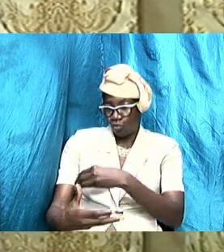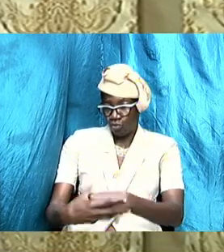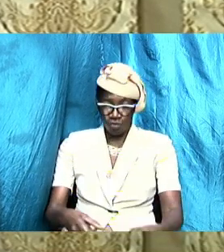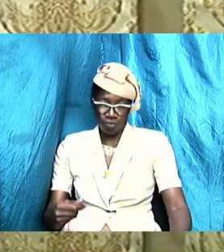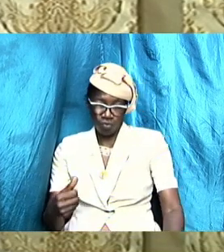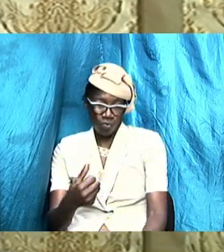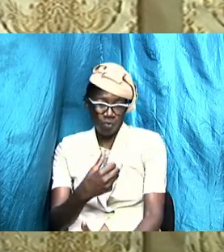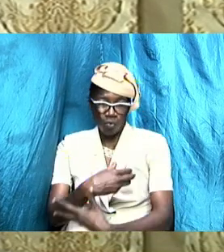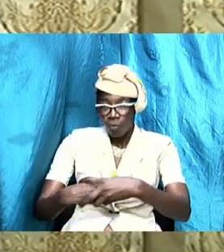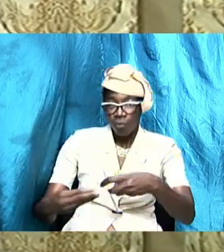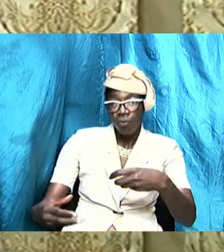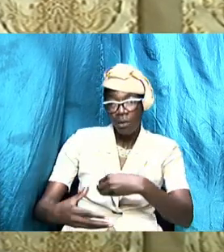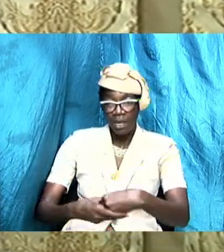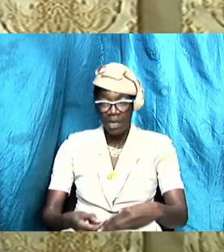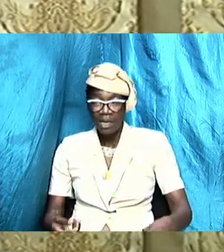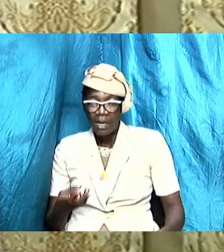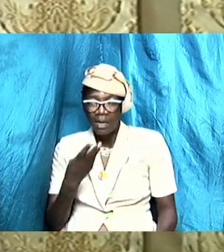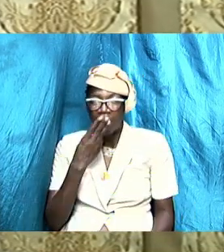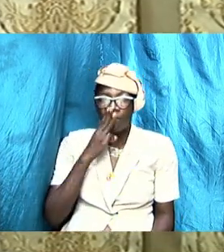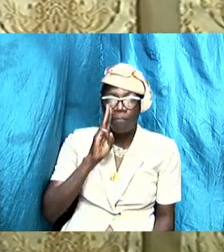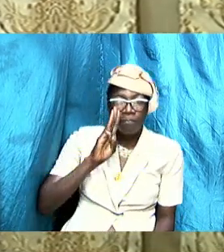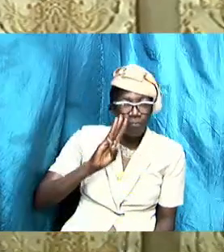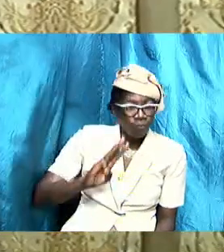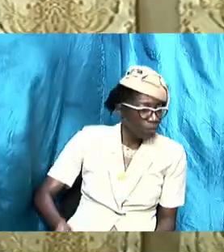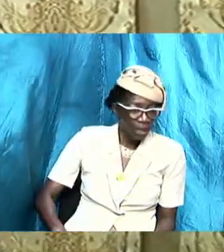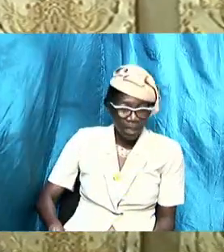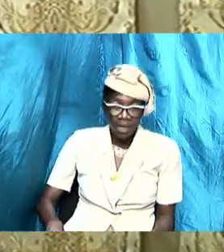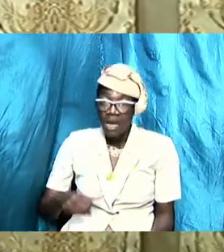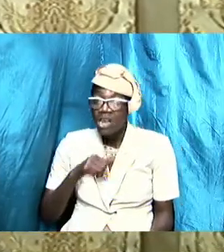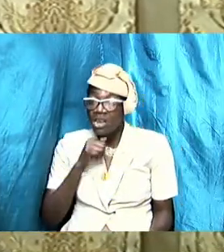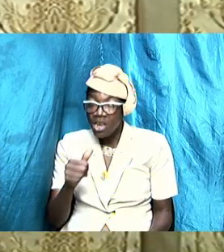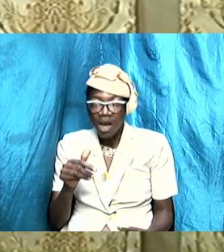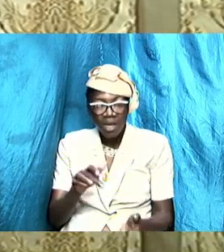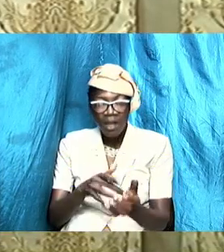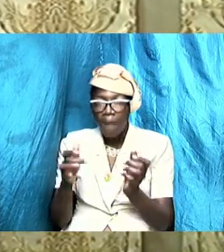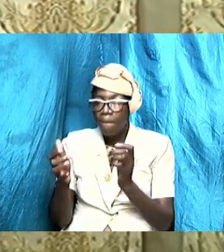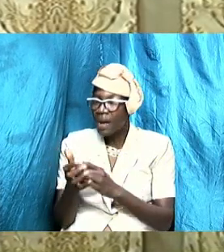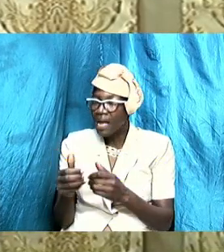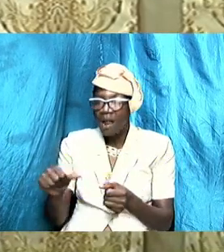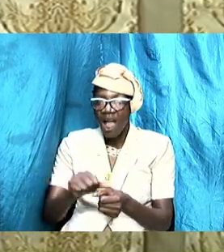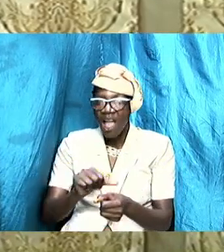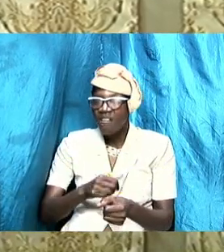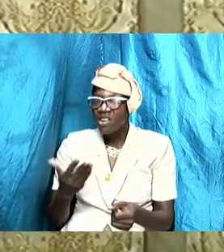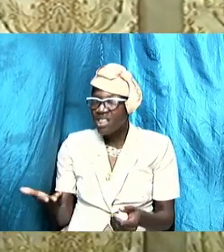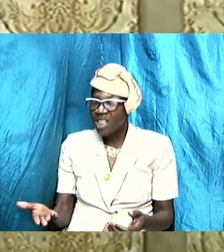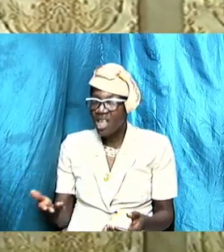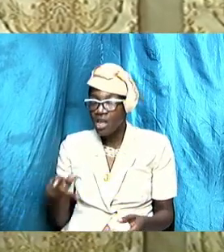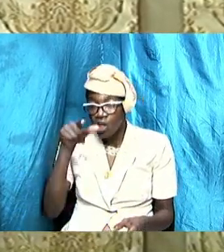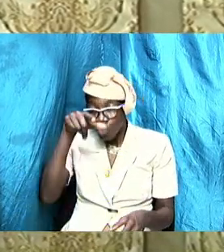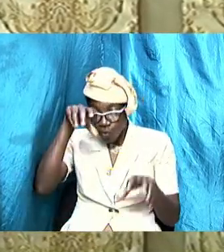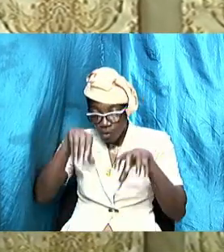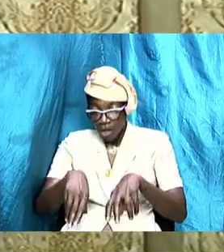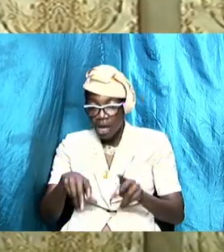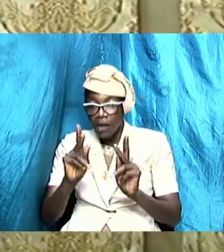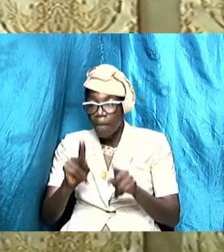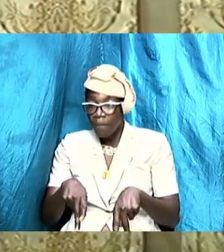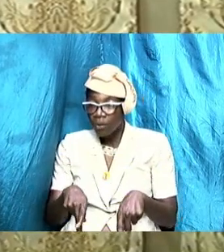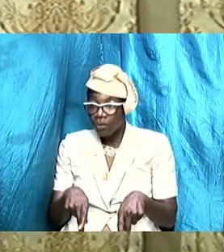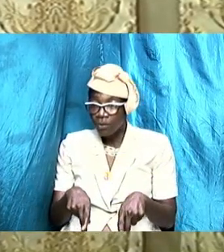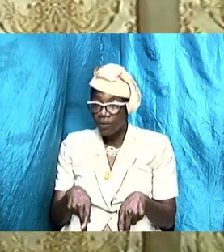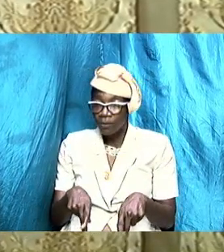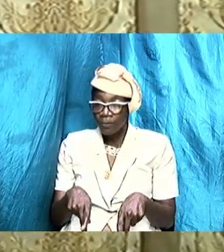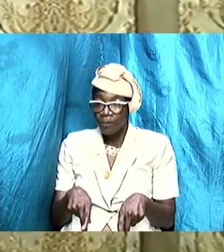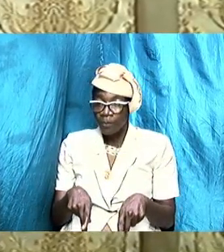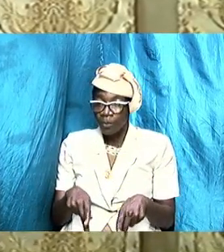that is negative that is unbiblical and everything that you can put and attach